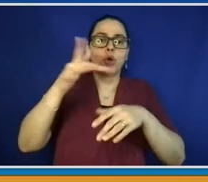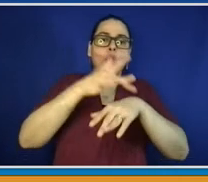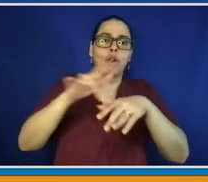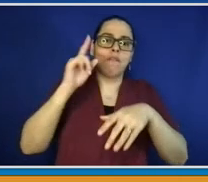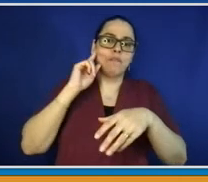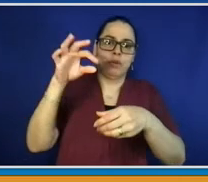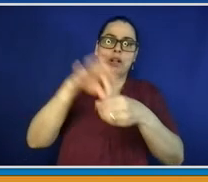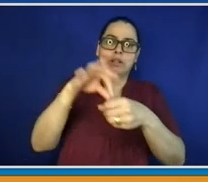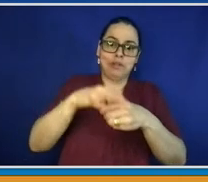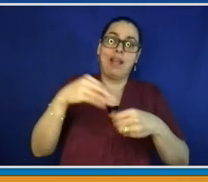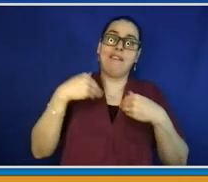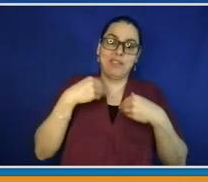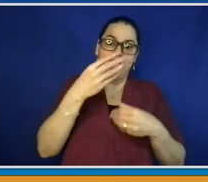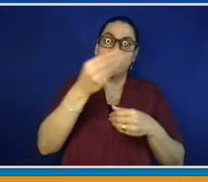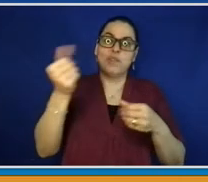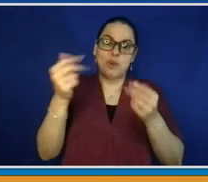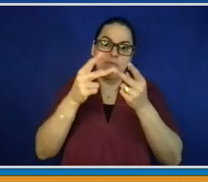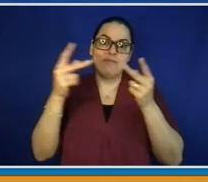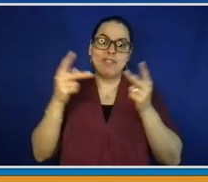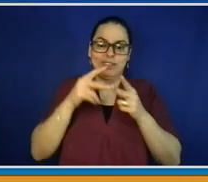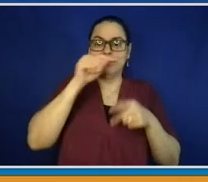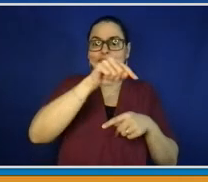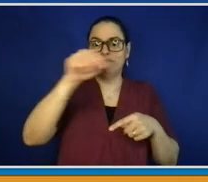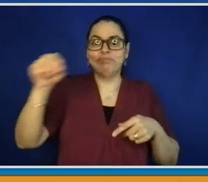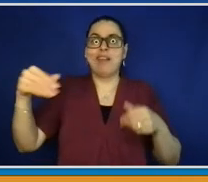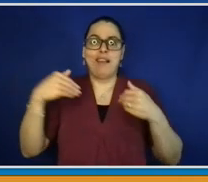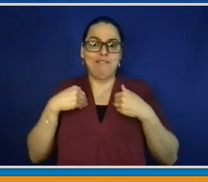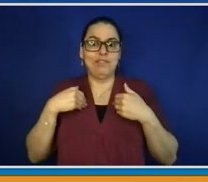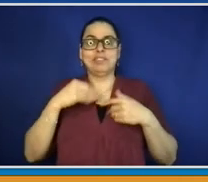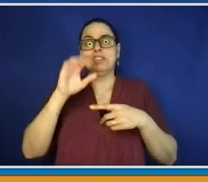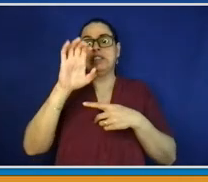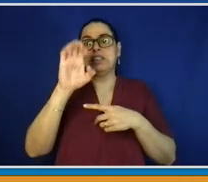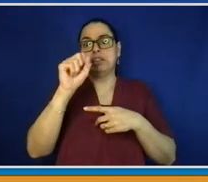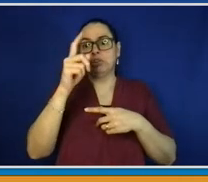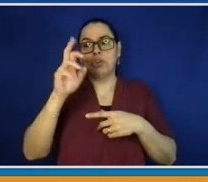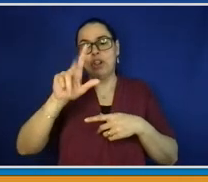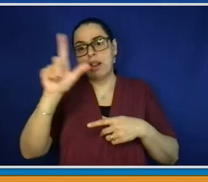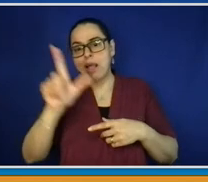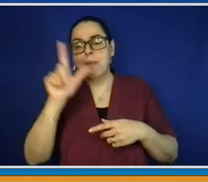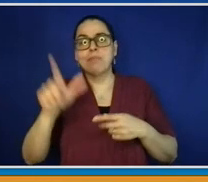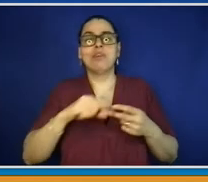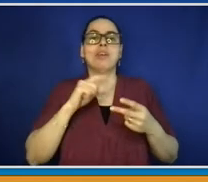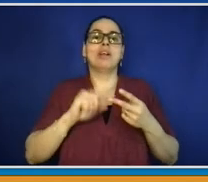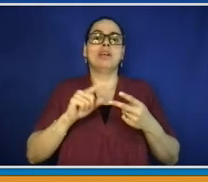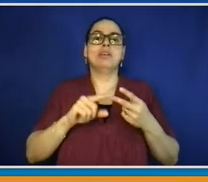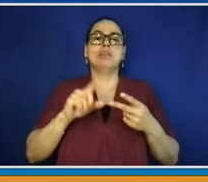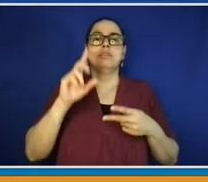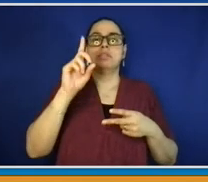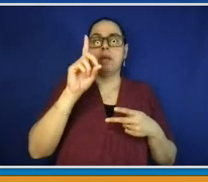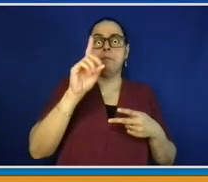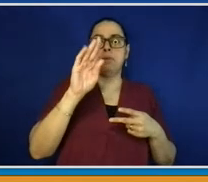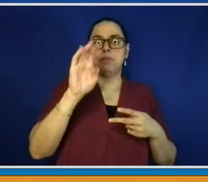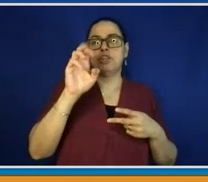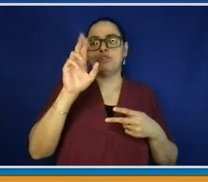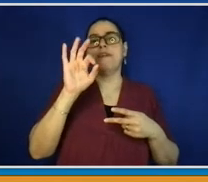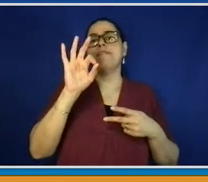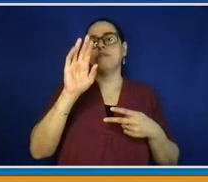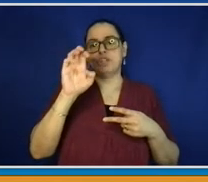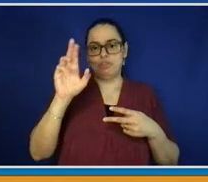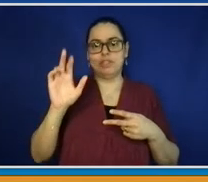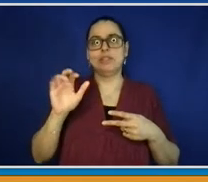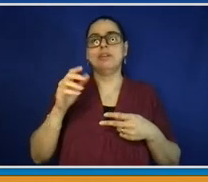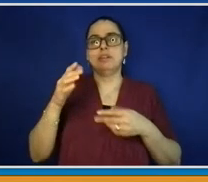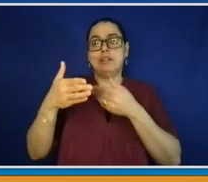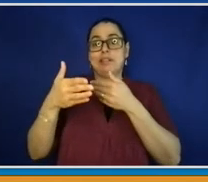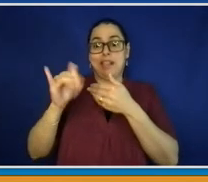Dobbs Ferry at Village Hall. In the town of Greenberg at Greenberg Town Hall. In Harrison at St. Gregory the